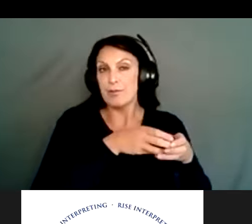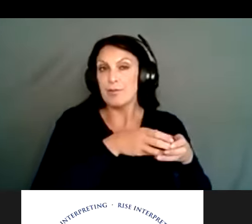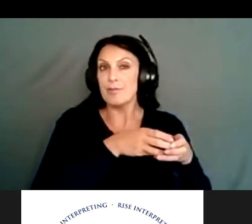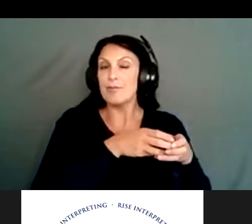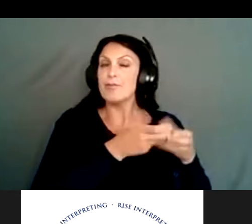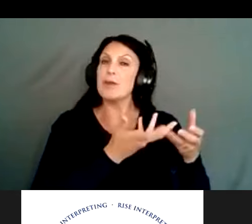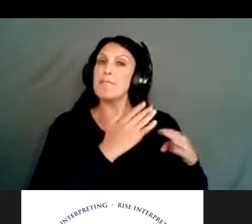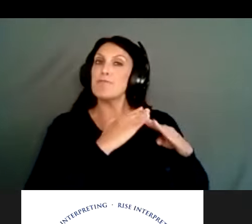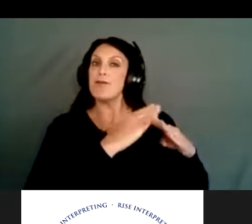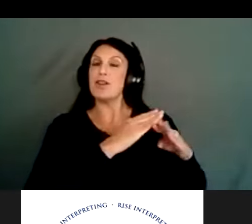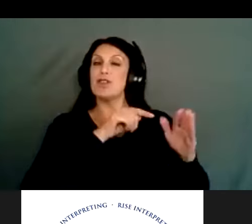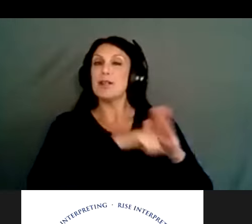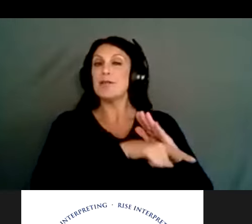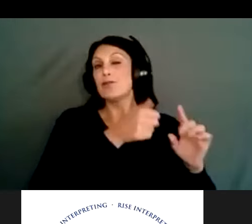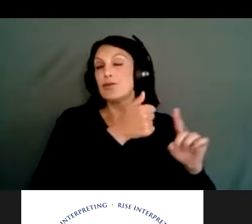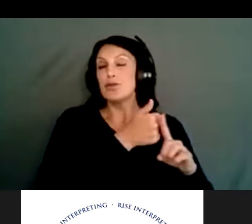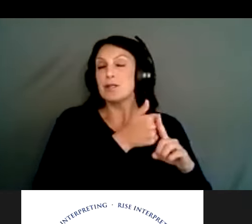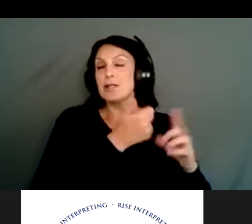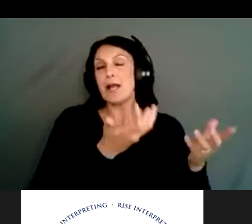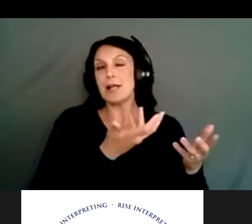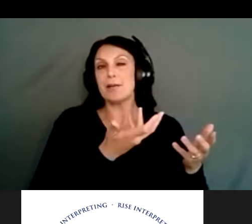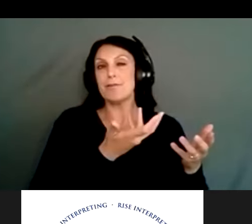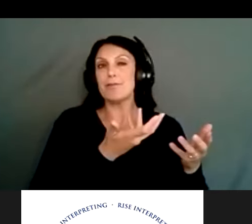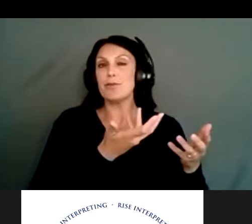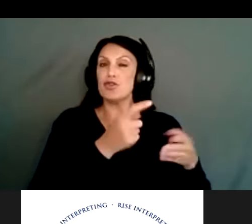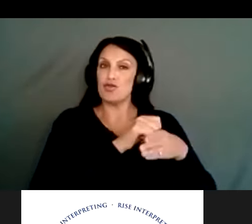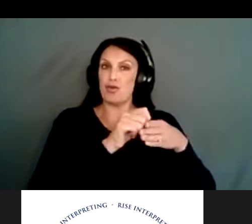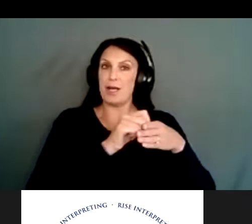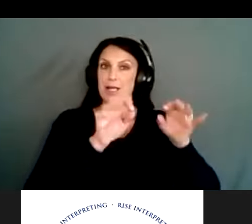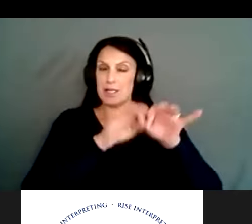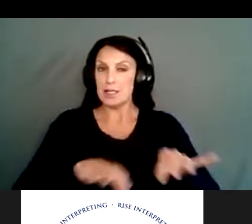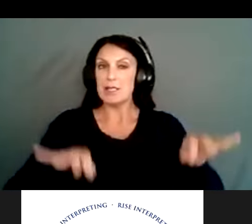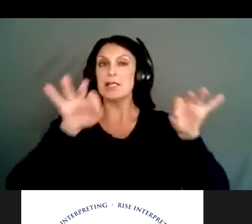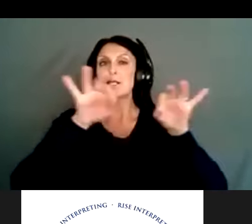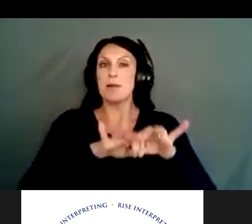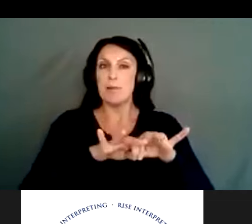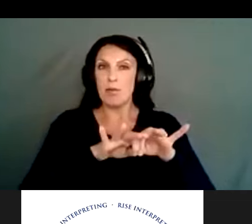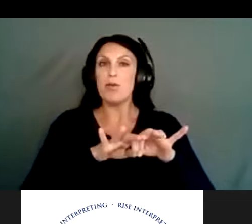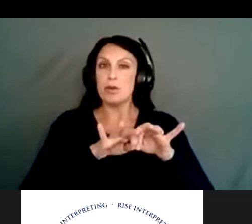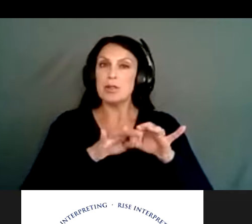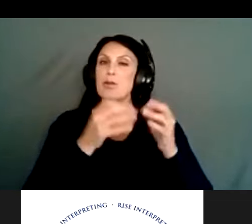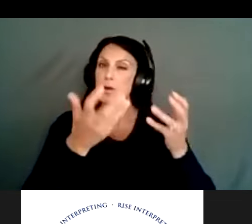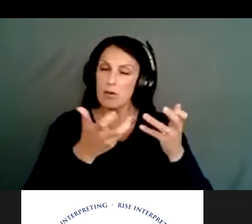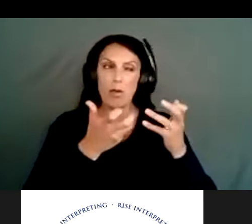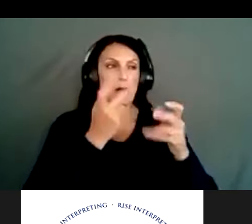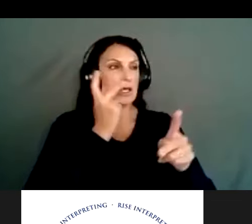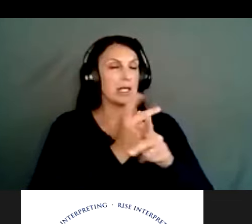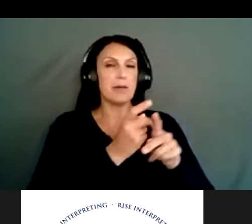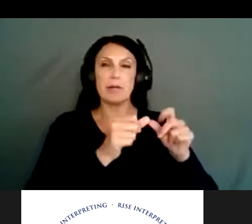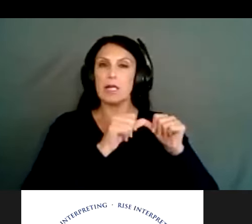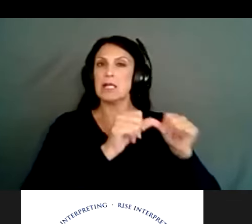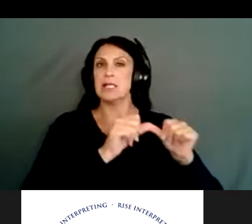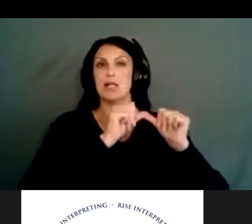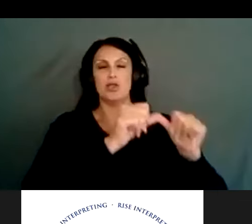it's going, I mean, definitely we don't want it to be, um, ever, uh, continuing, but, you know, definitely